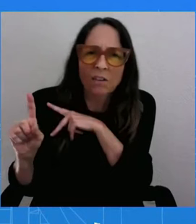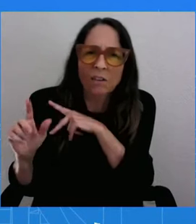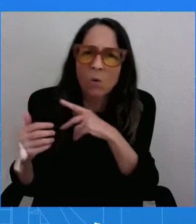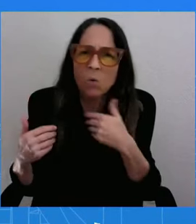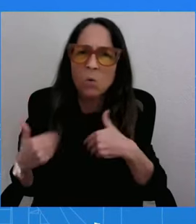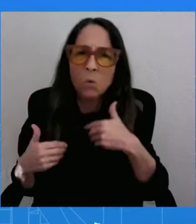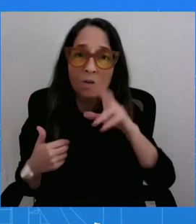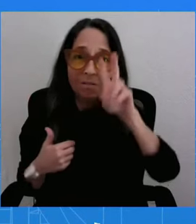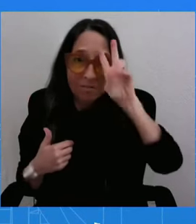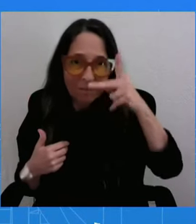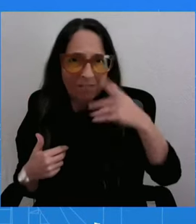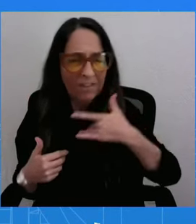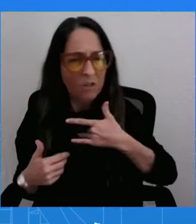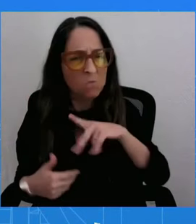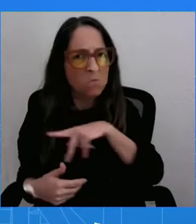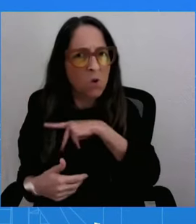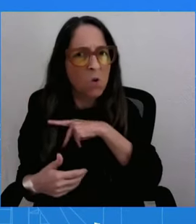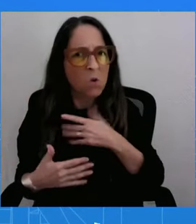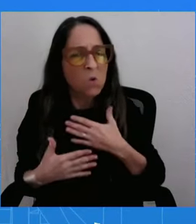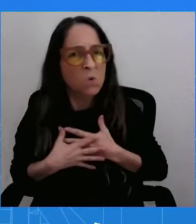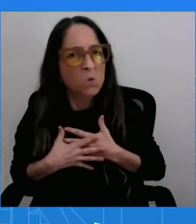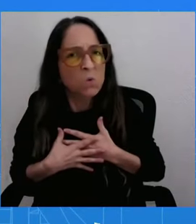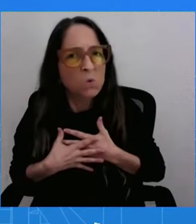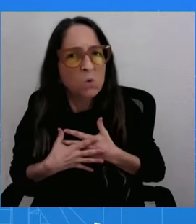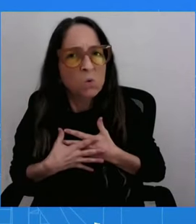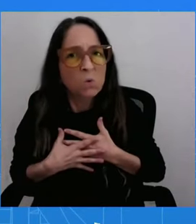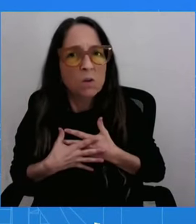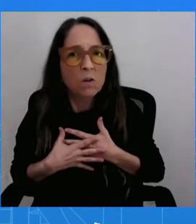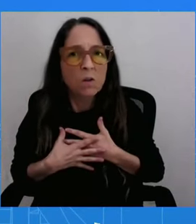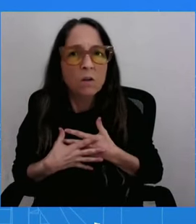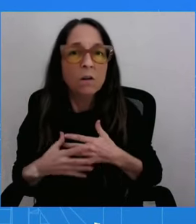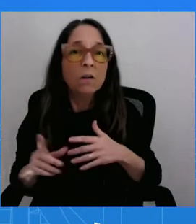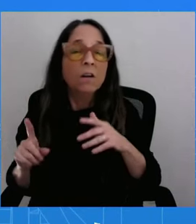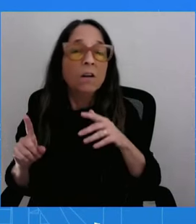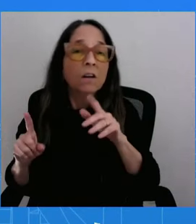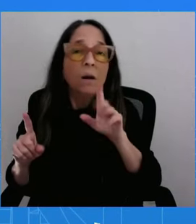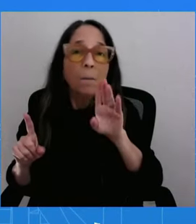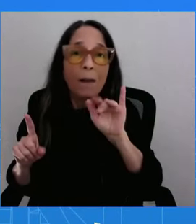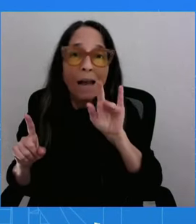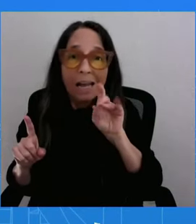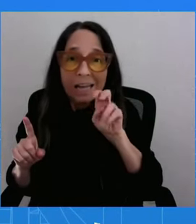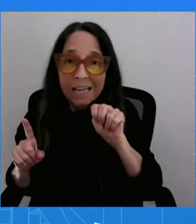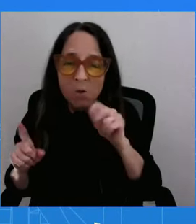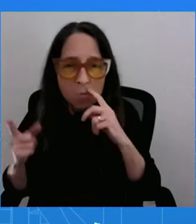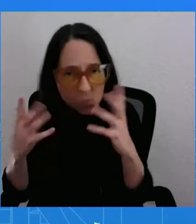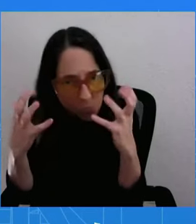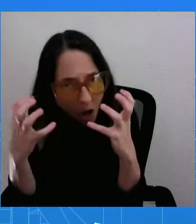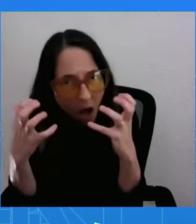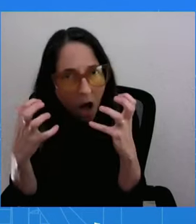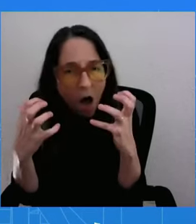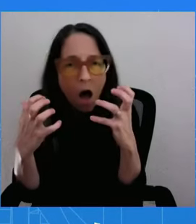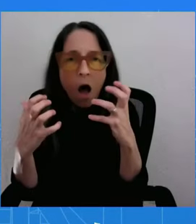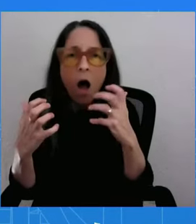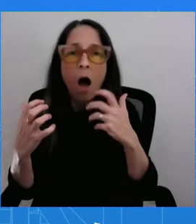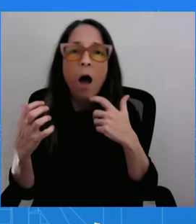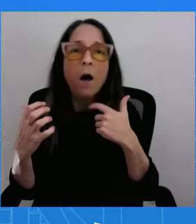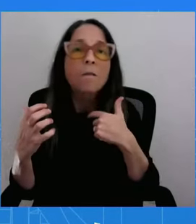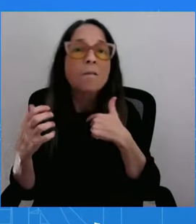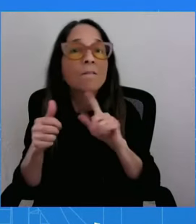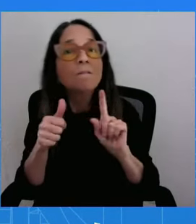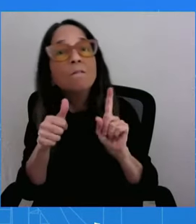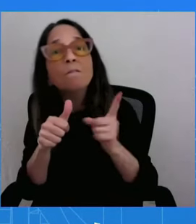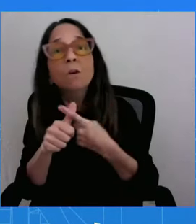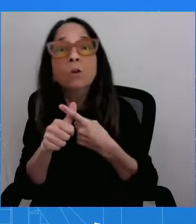Biden. This is something that they want to see get done, and we are going to do that. We have the first-ever office to prevent gun violence.